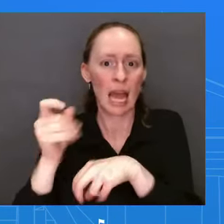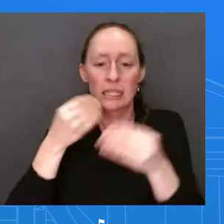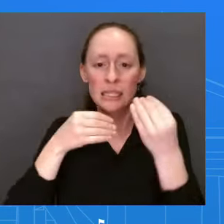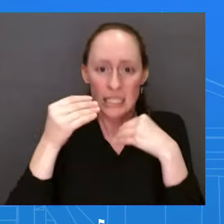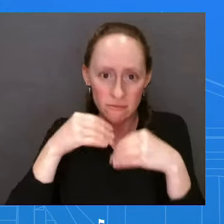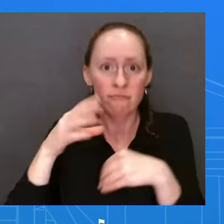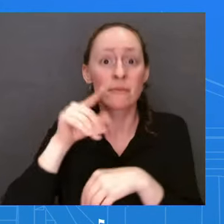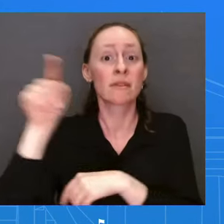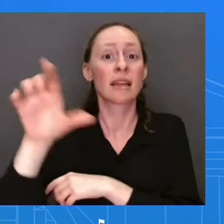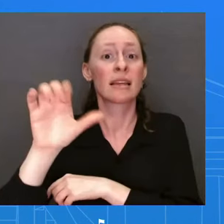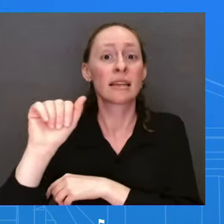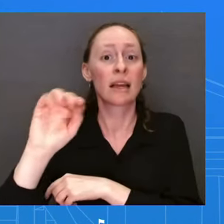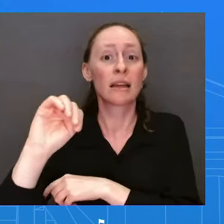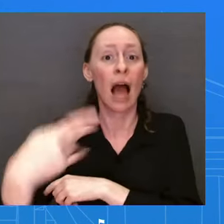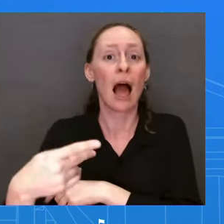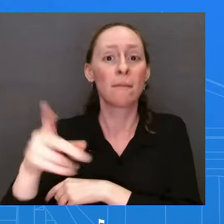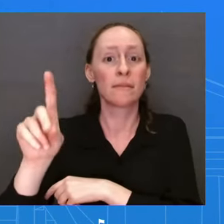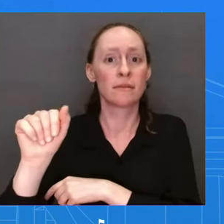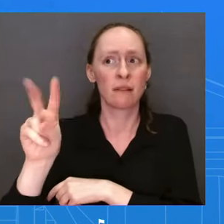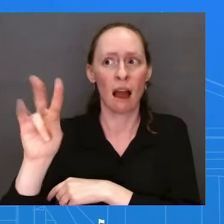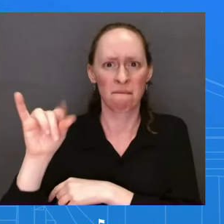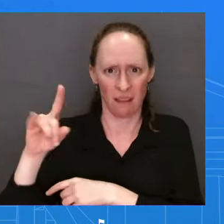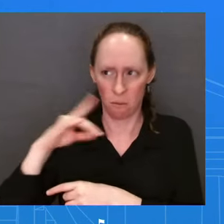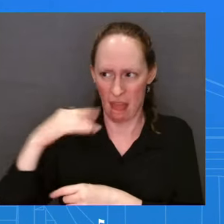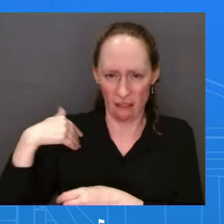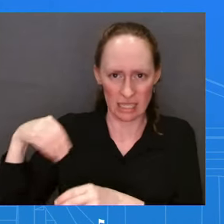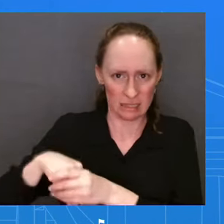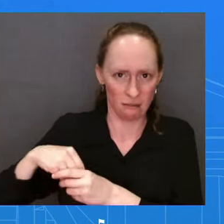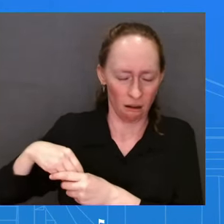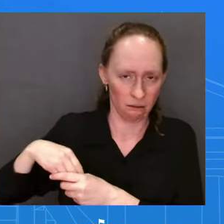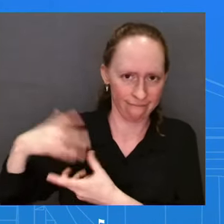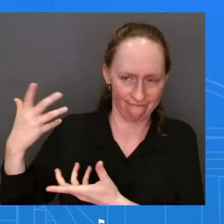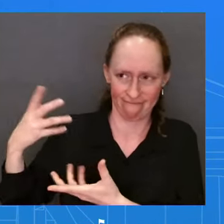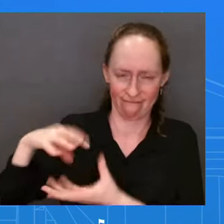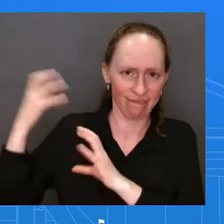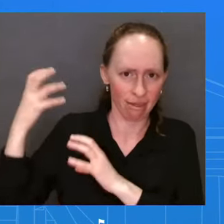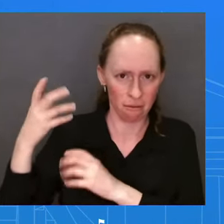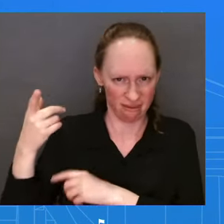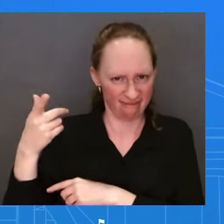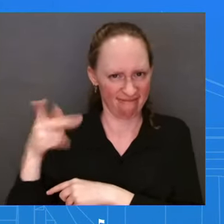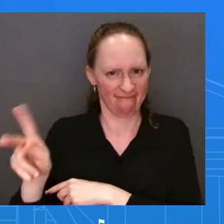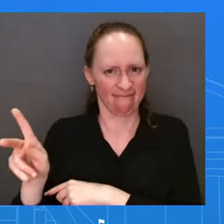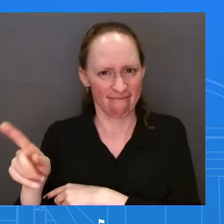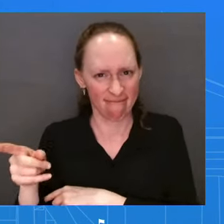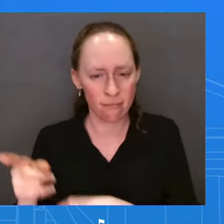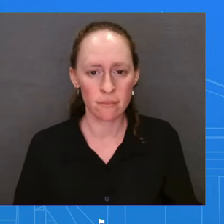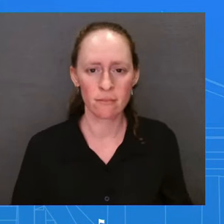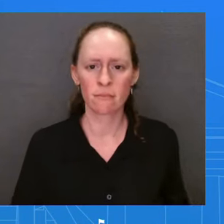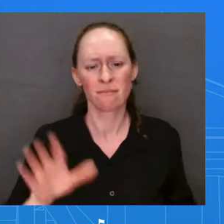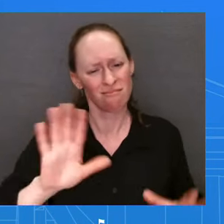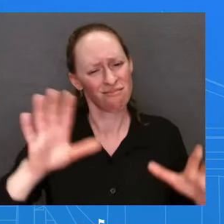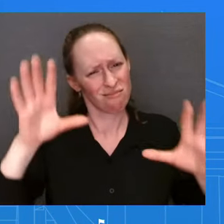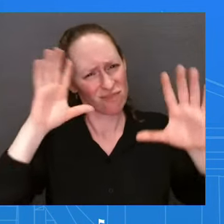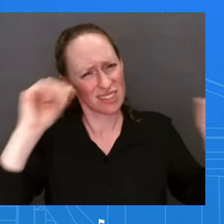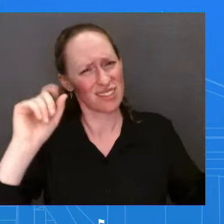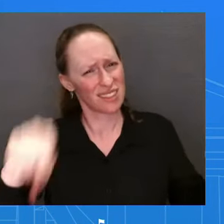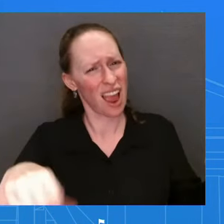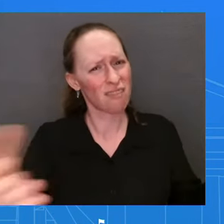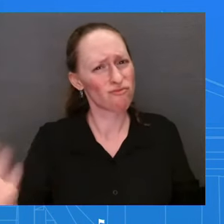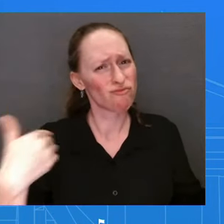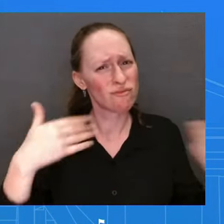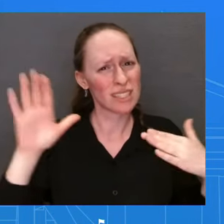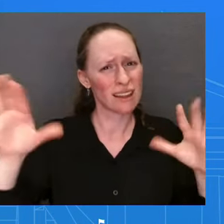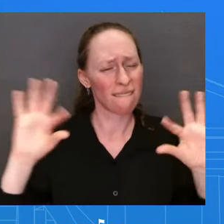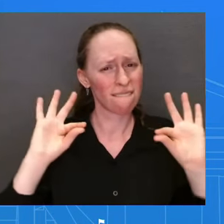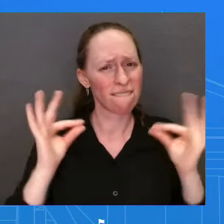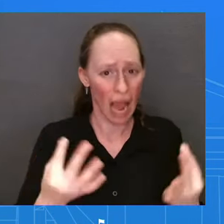Every president of the United States has invited their family to state dinner. This president also has a family. He